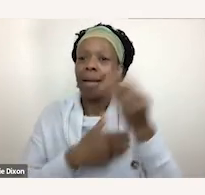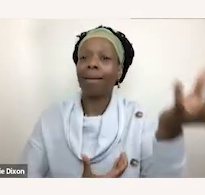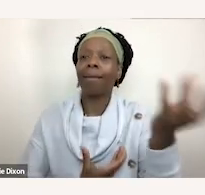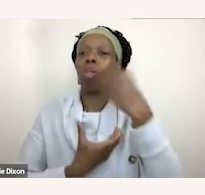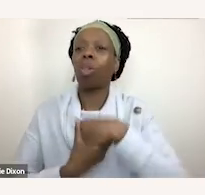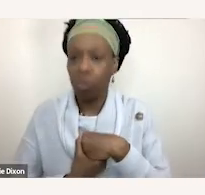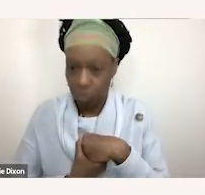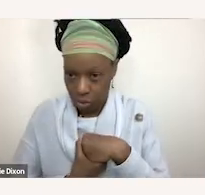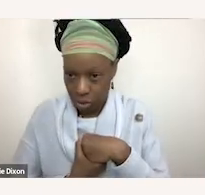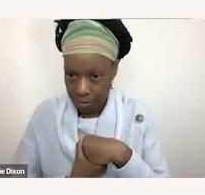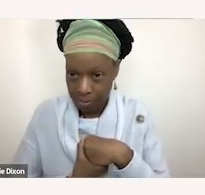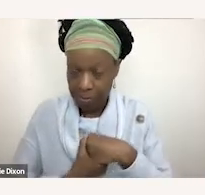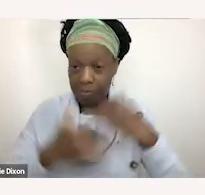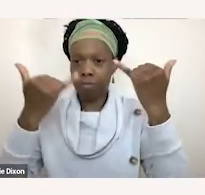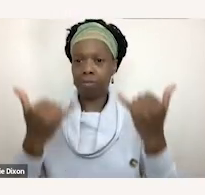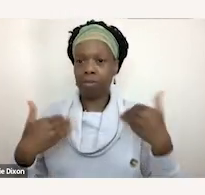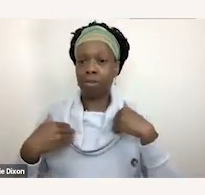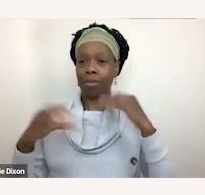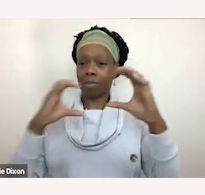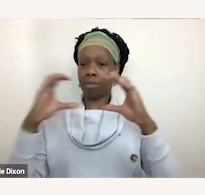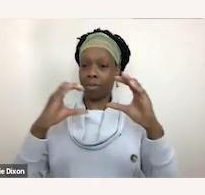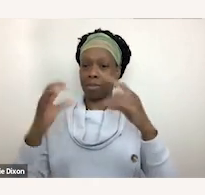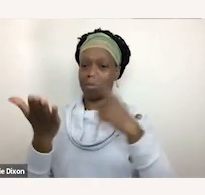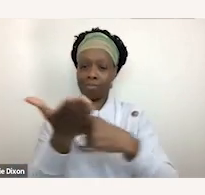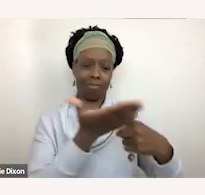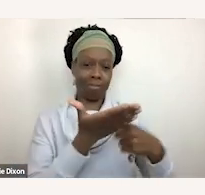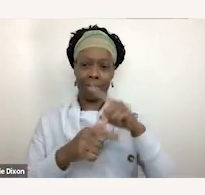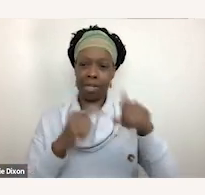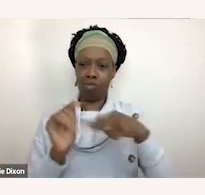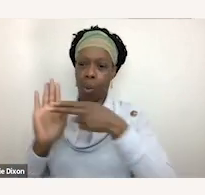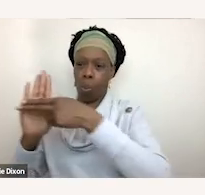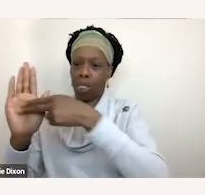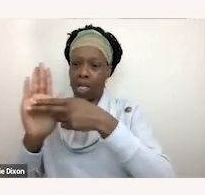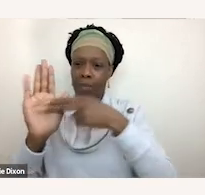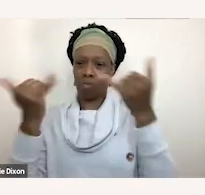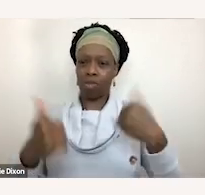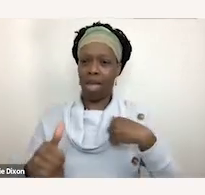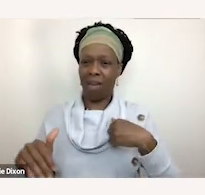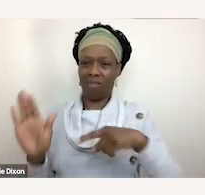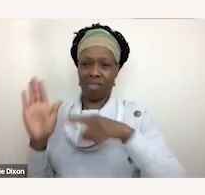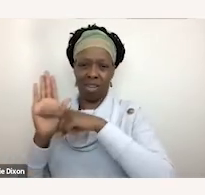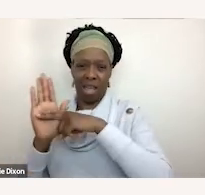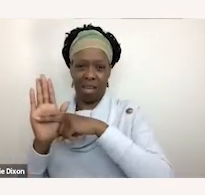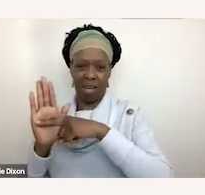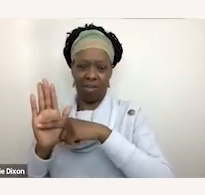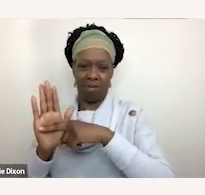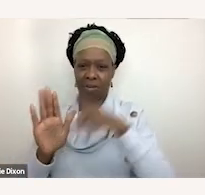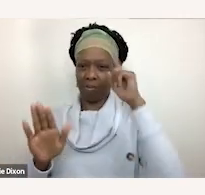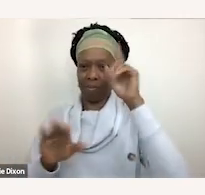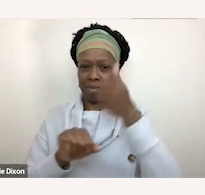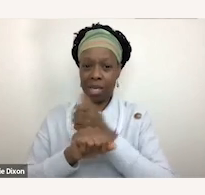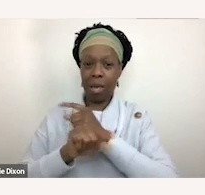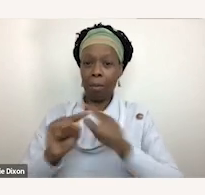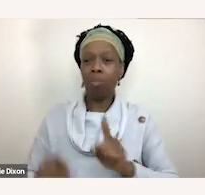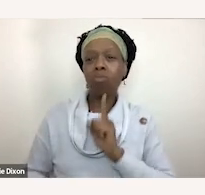around labels that carry is kind of a negative connotation but the truth is is that